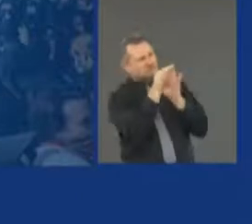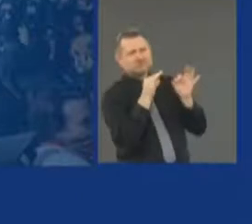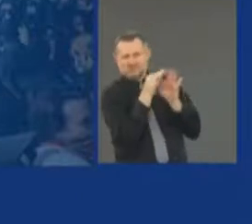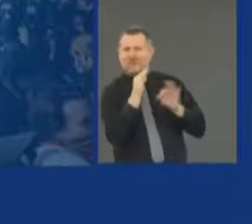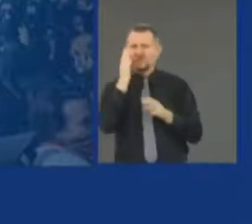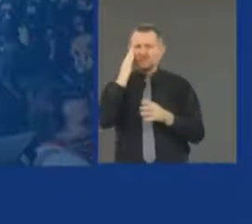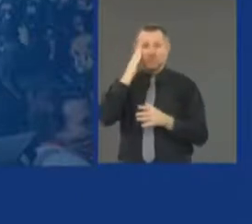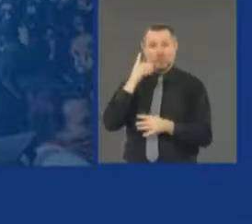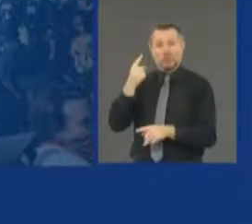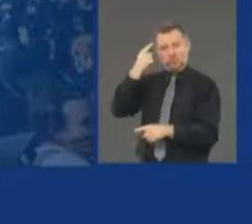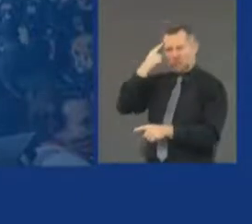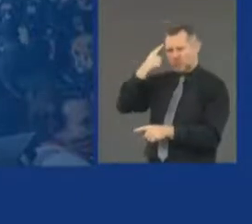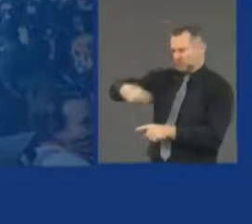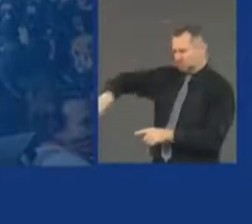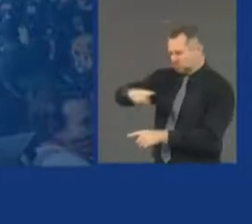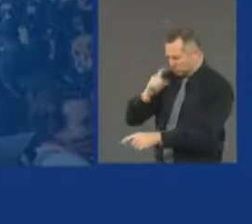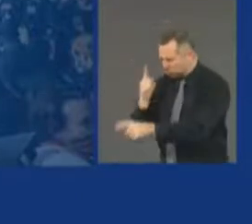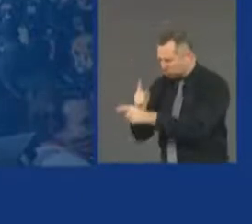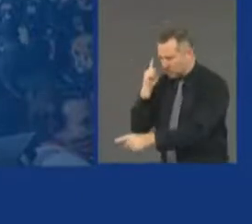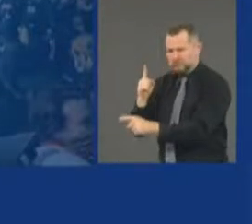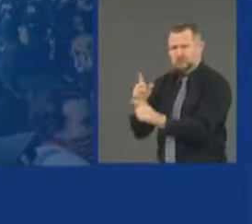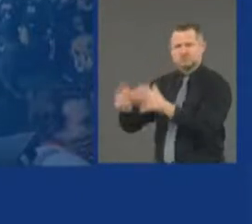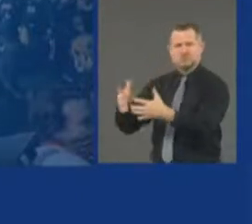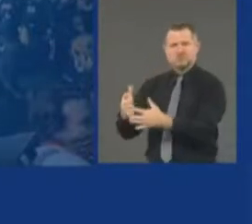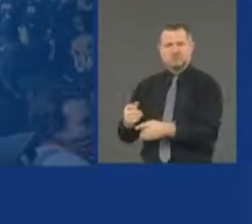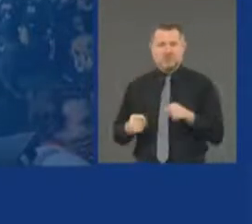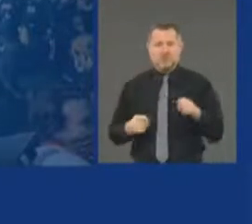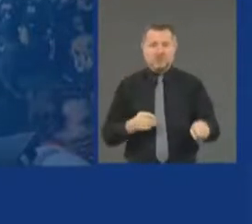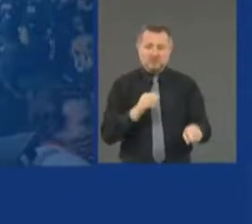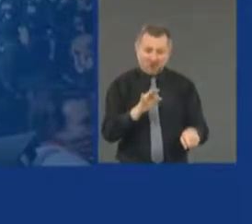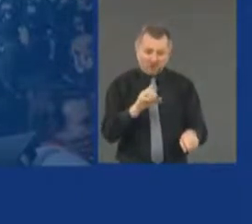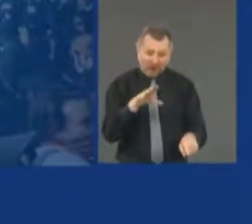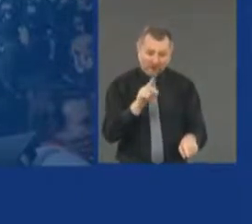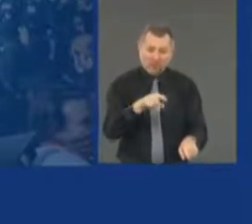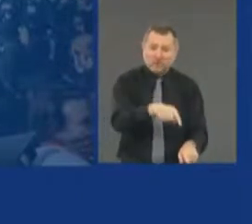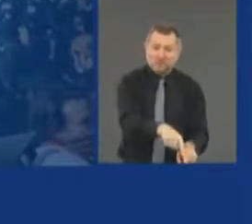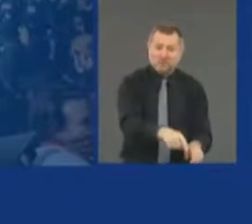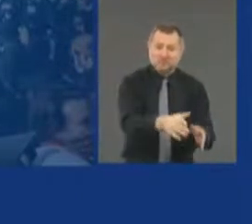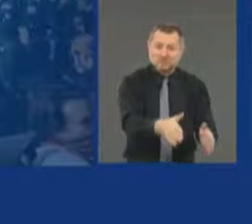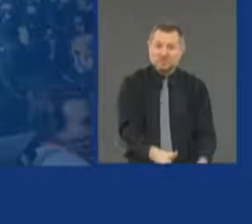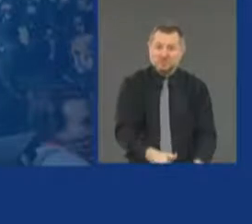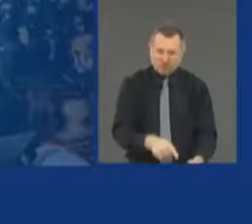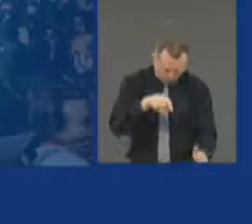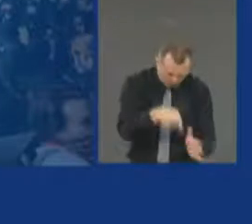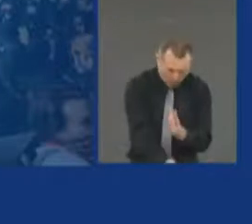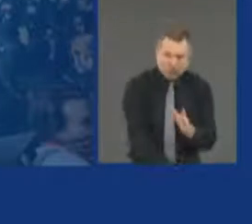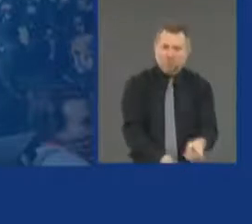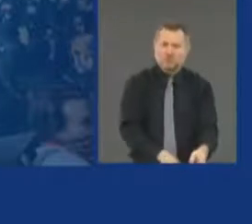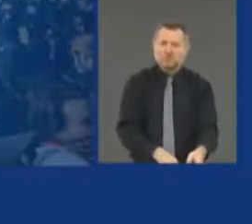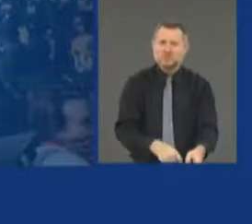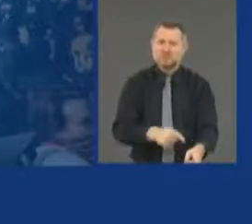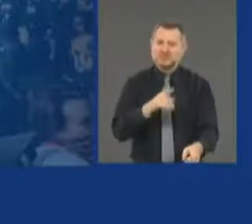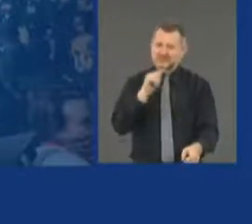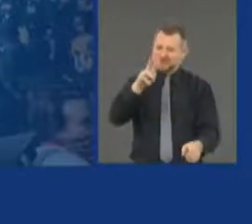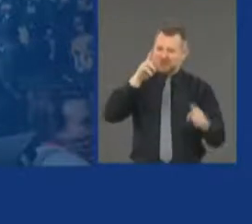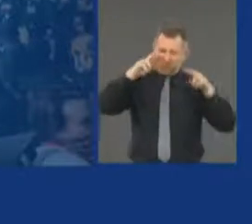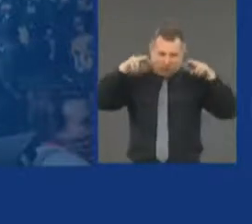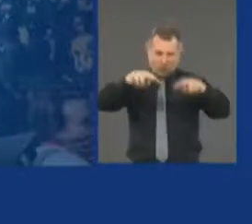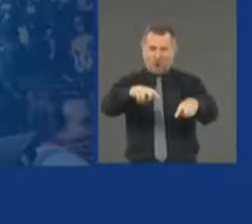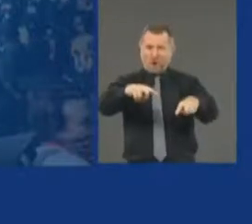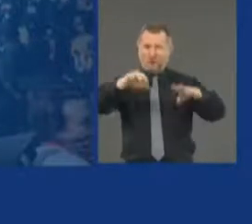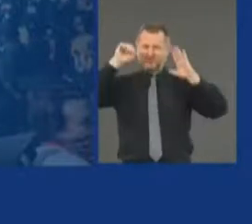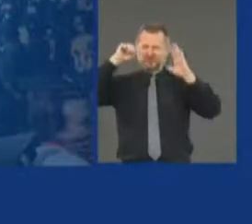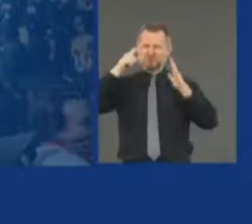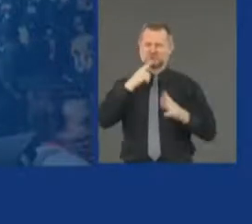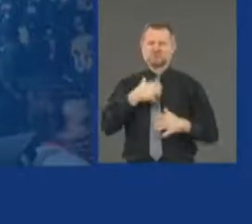at that Mr. Floyd's murder on television and it is reprehensible. There is no police